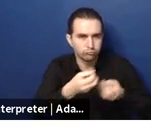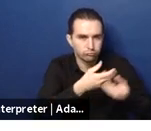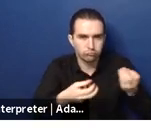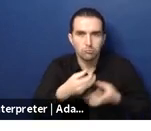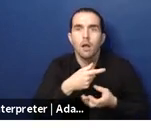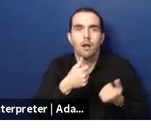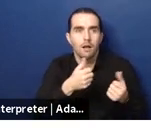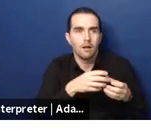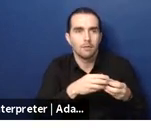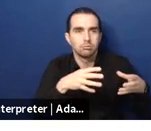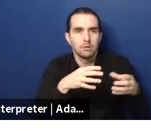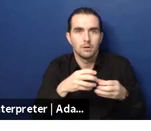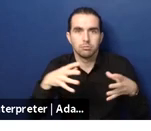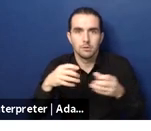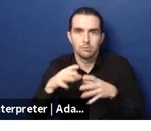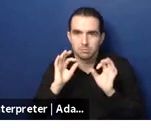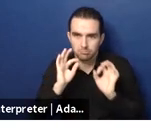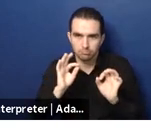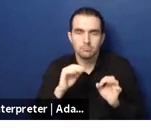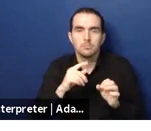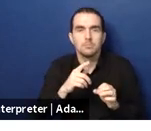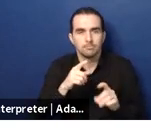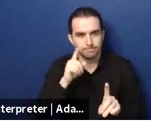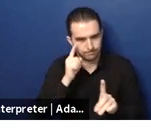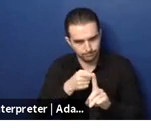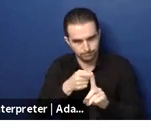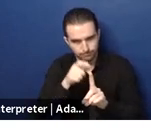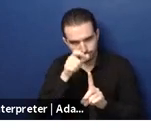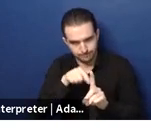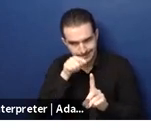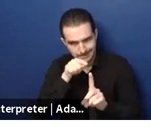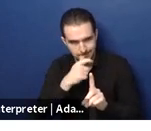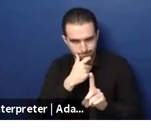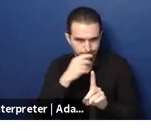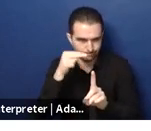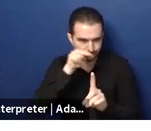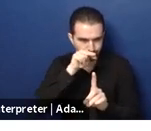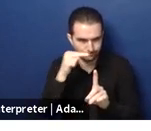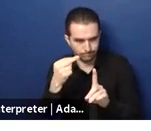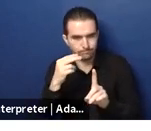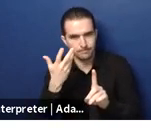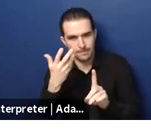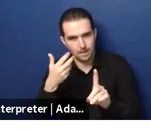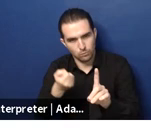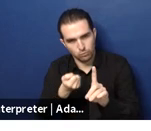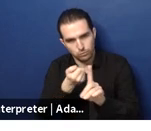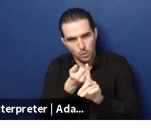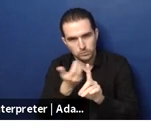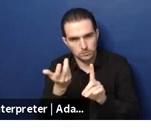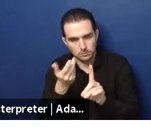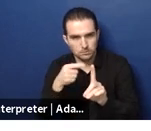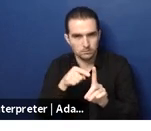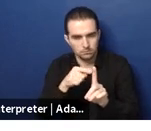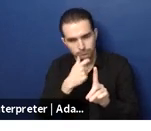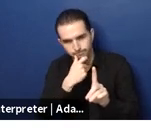forth and this model has been taken on it's recognized national policies and promoted in a number of national programs there's over the last